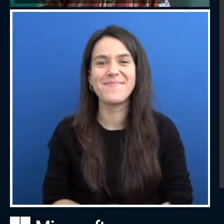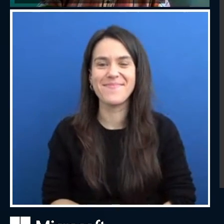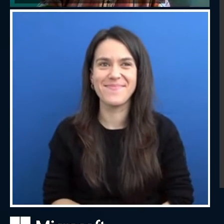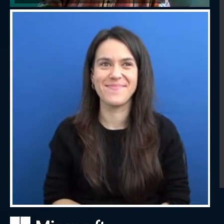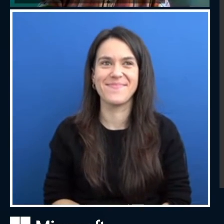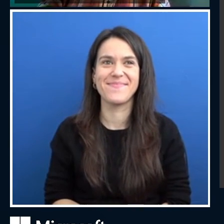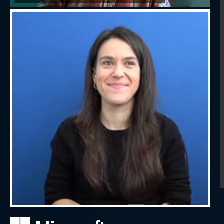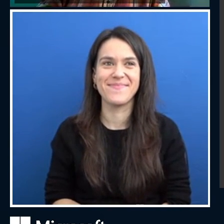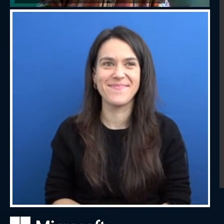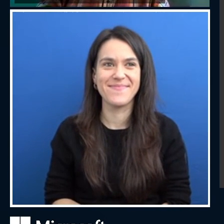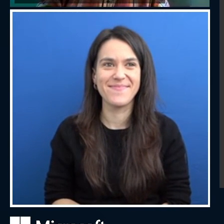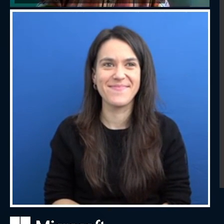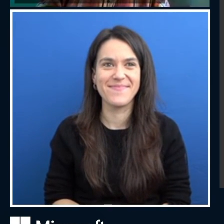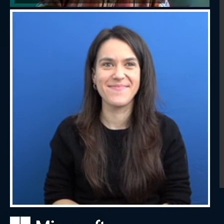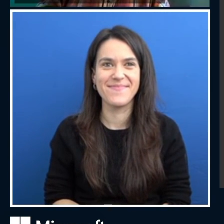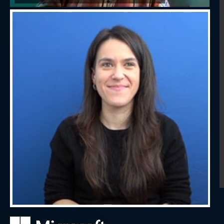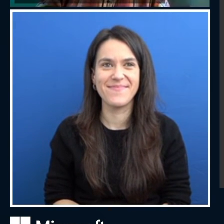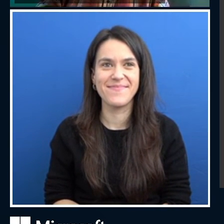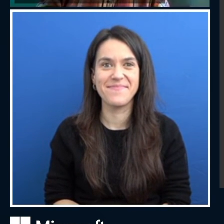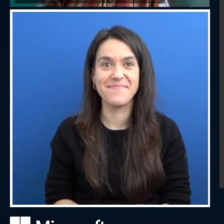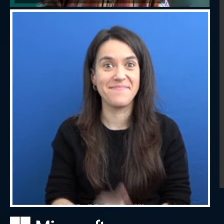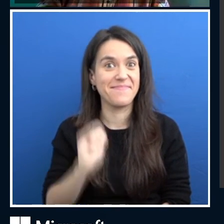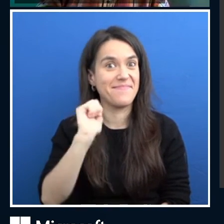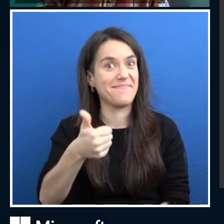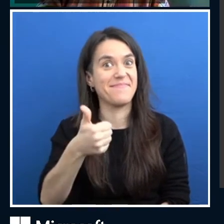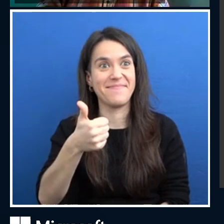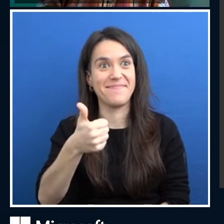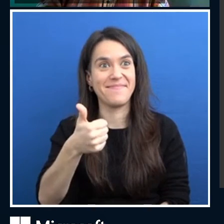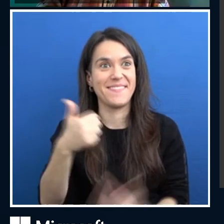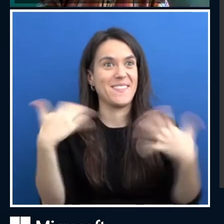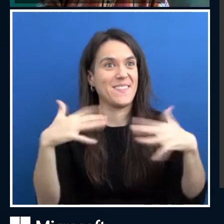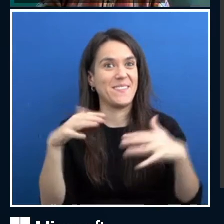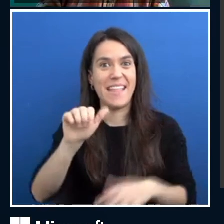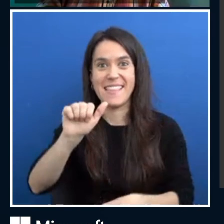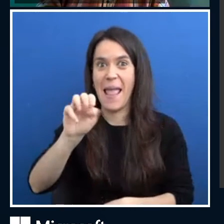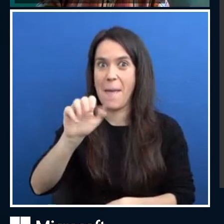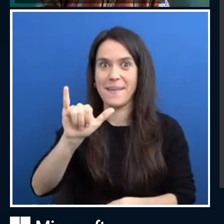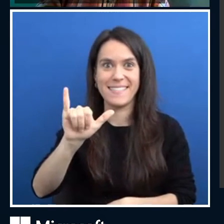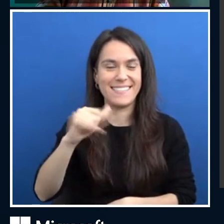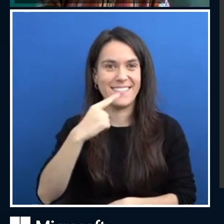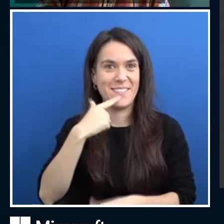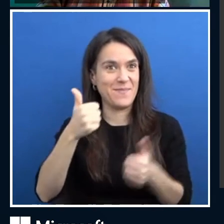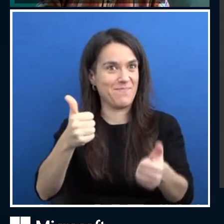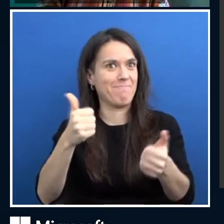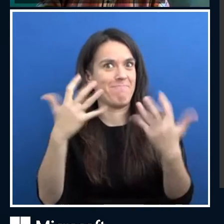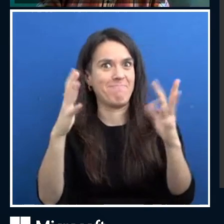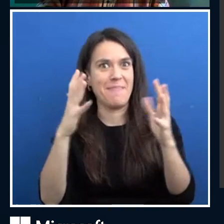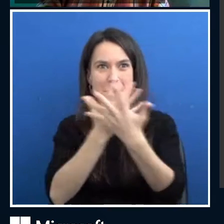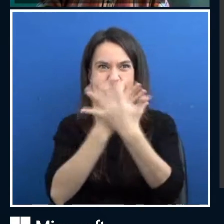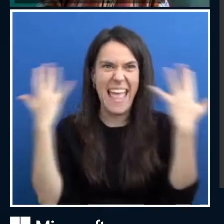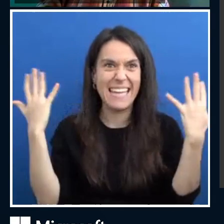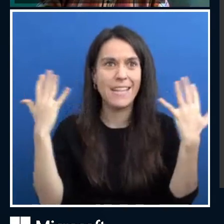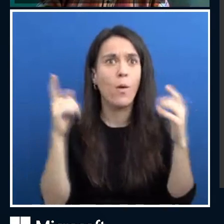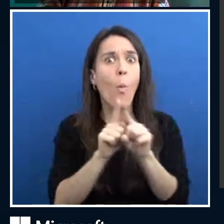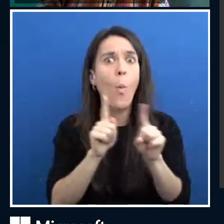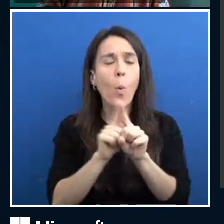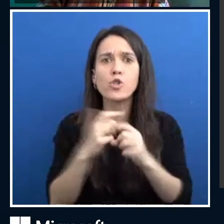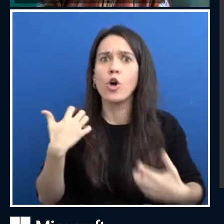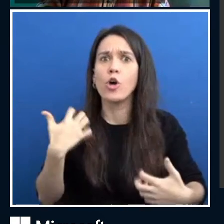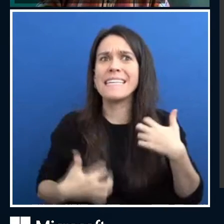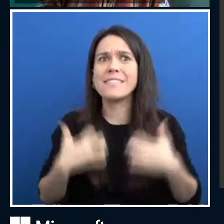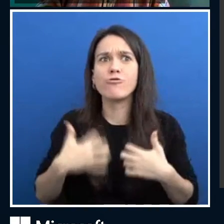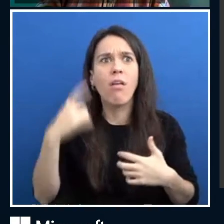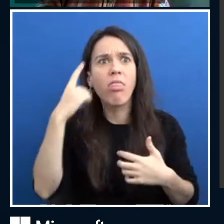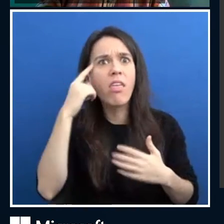Amazing. So yeah, we have loads of great technical talks coming up, but we also spoke about the career options here. So we have just